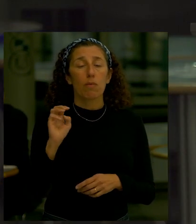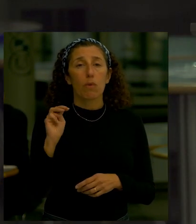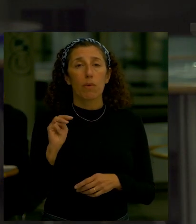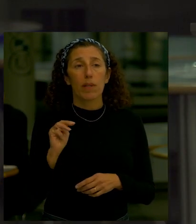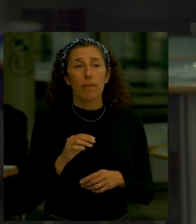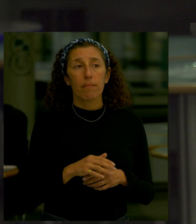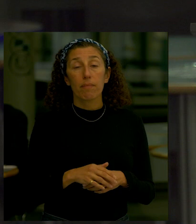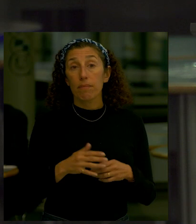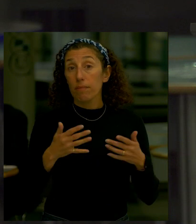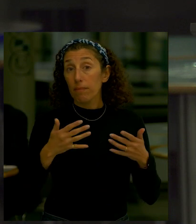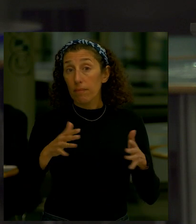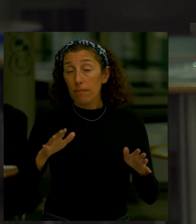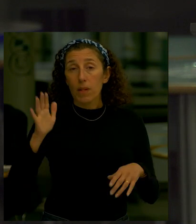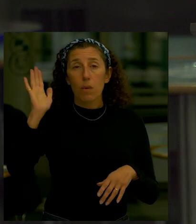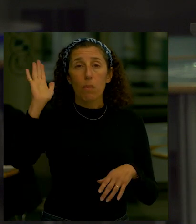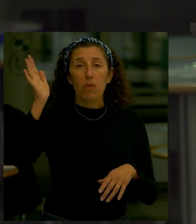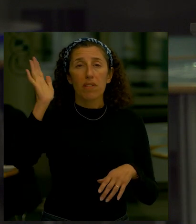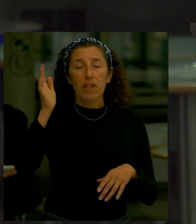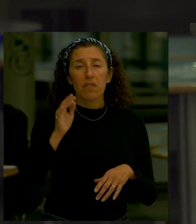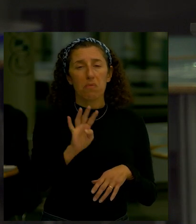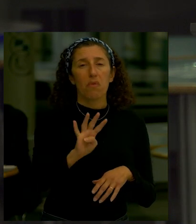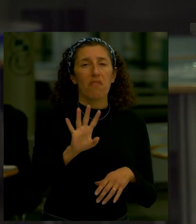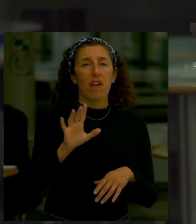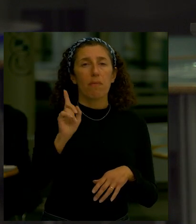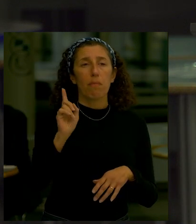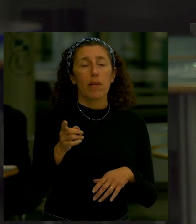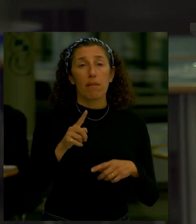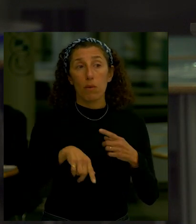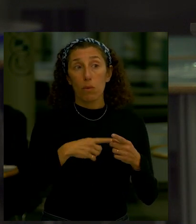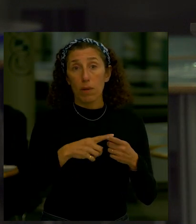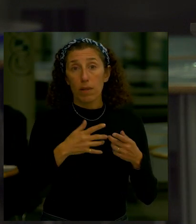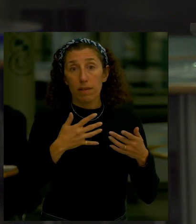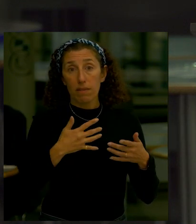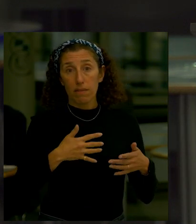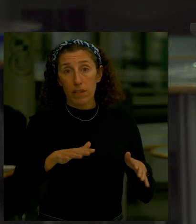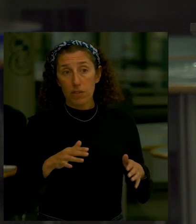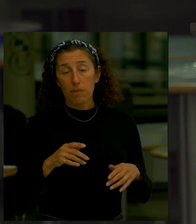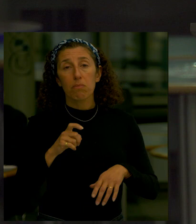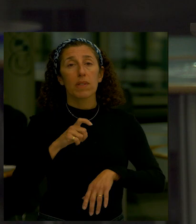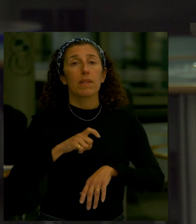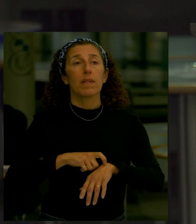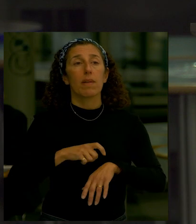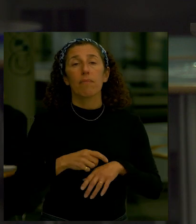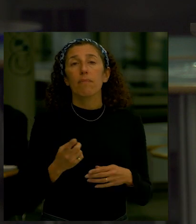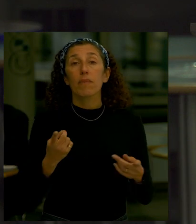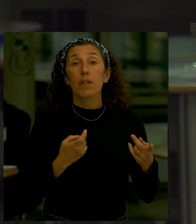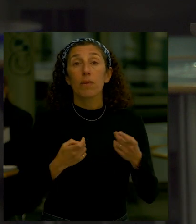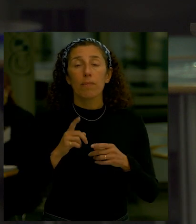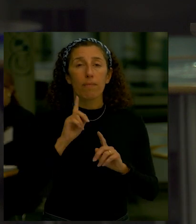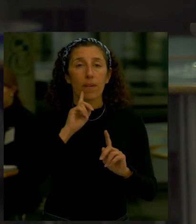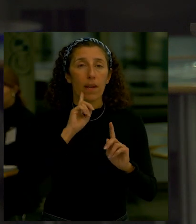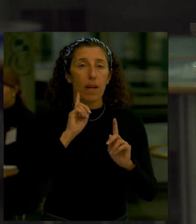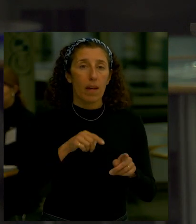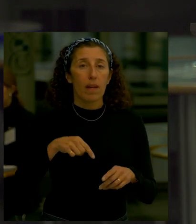after the presentation presentation presentation will be about 40 minutes and after the presentation we'll do a Q&A it won't be a long Q&A